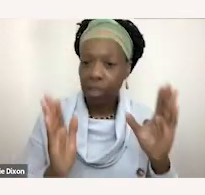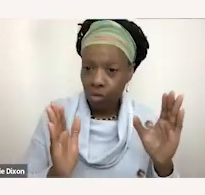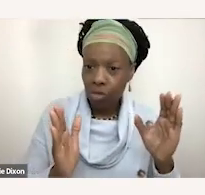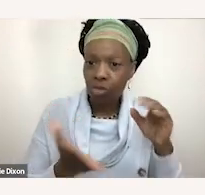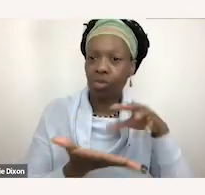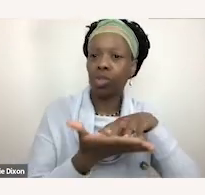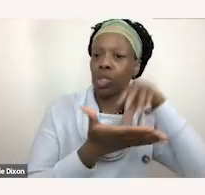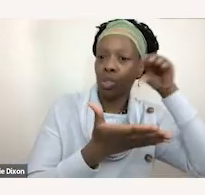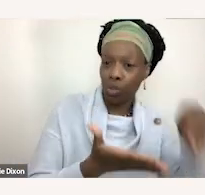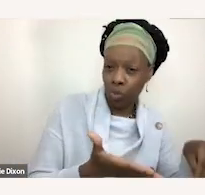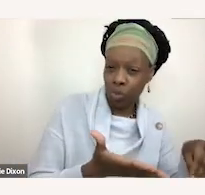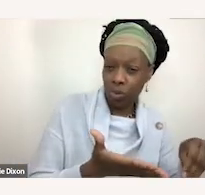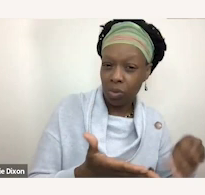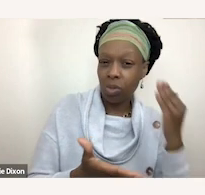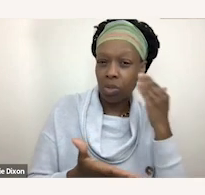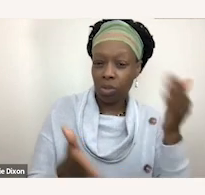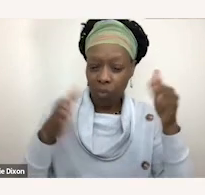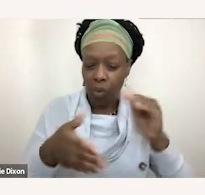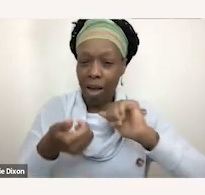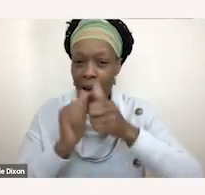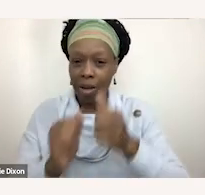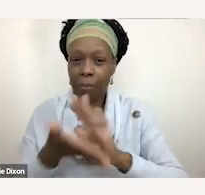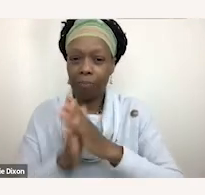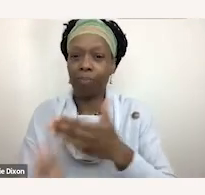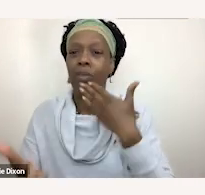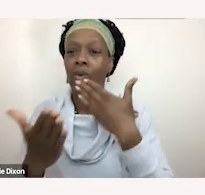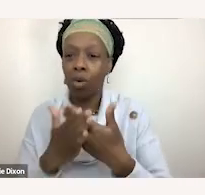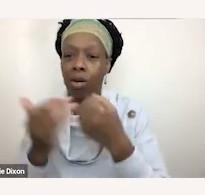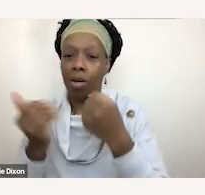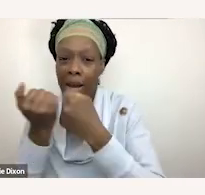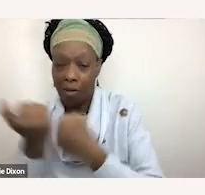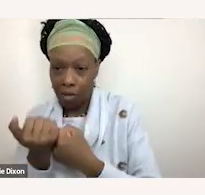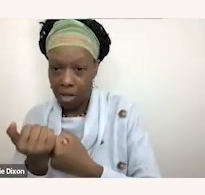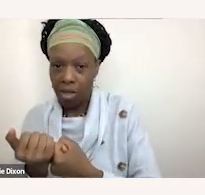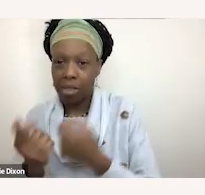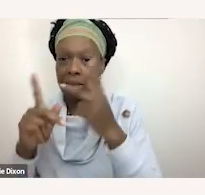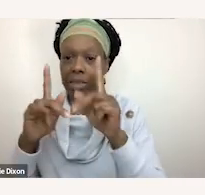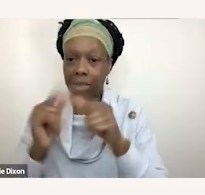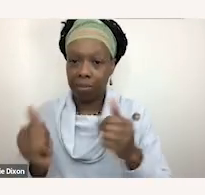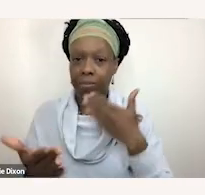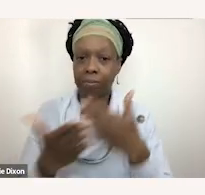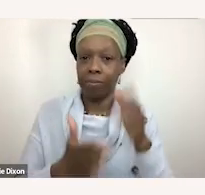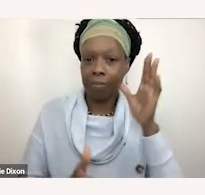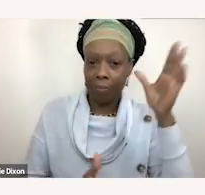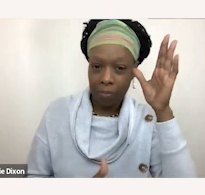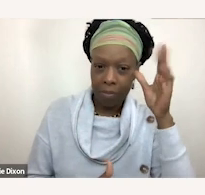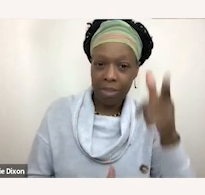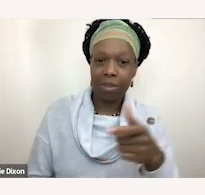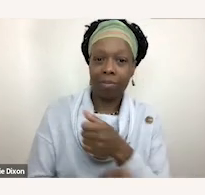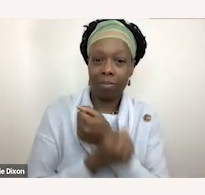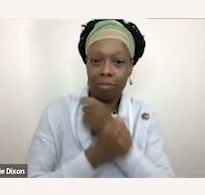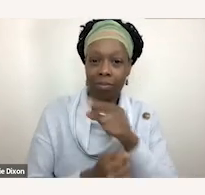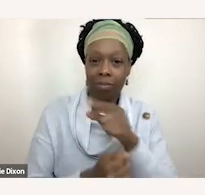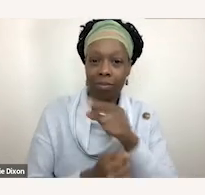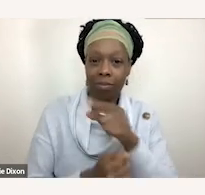being an advocate, and doing all these different things in the school? And this is a quote that I love from her. I know how challenging it can be to raise a